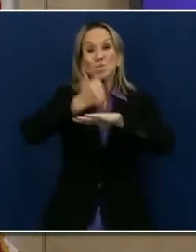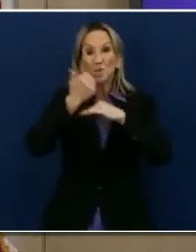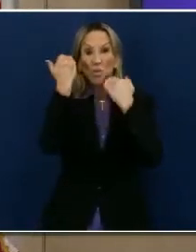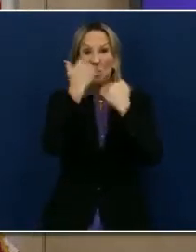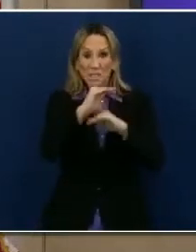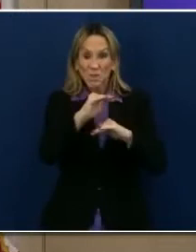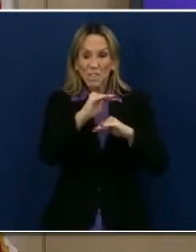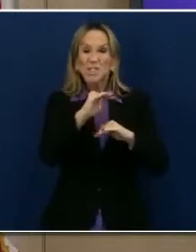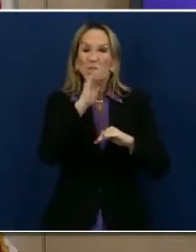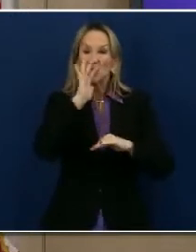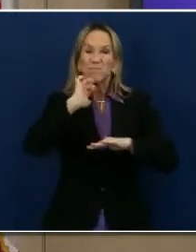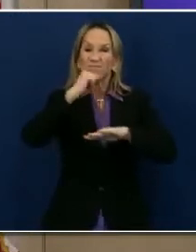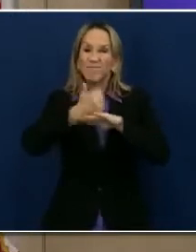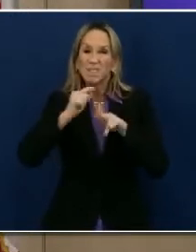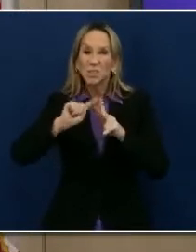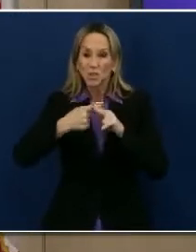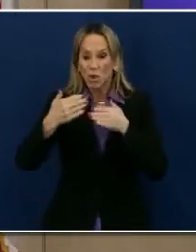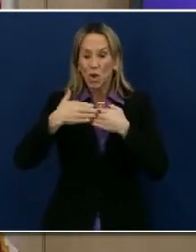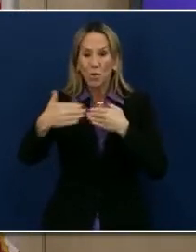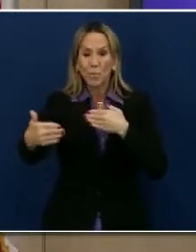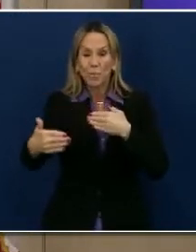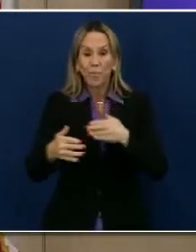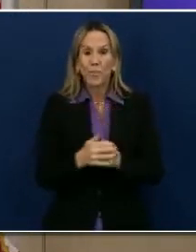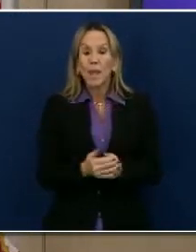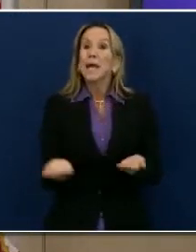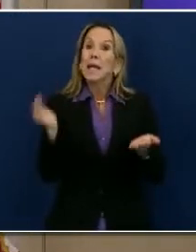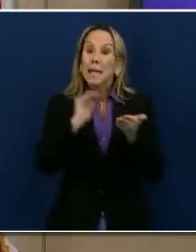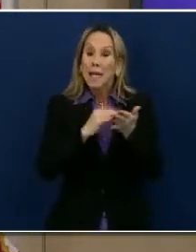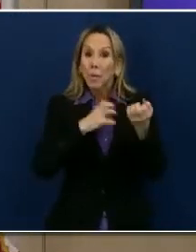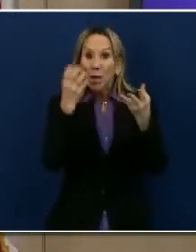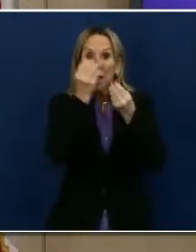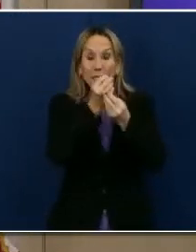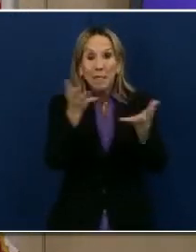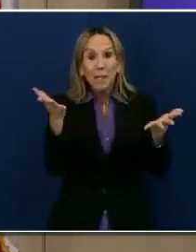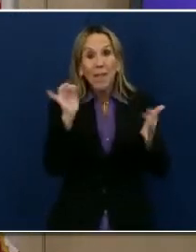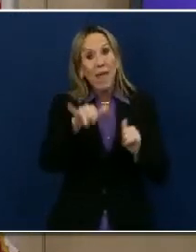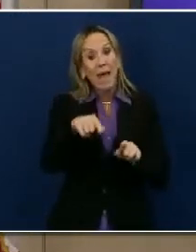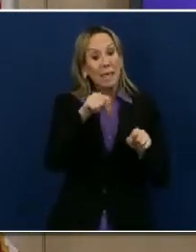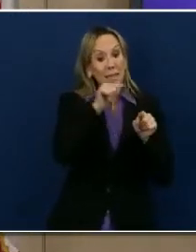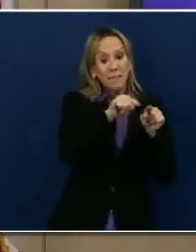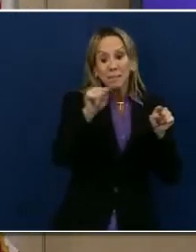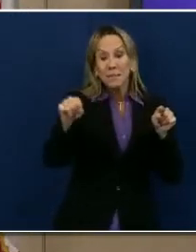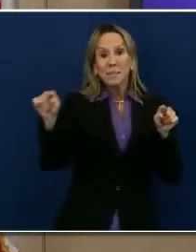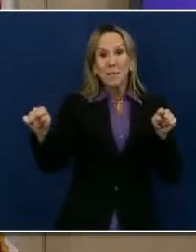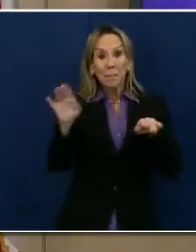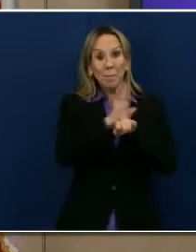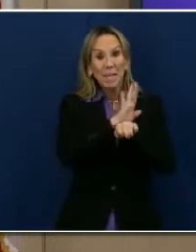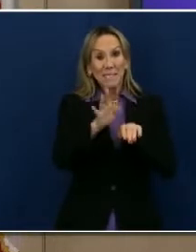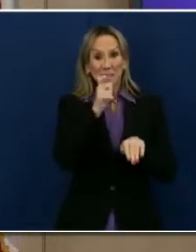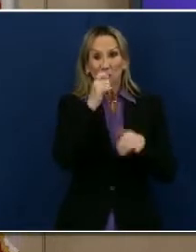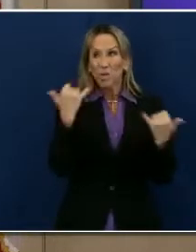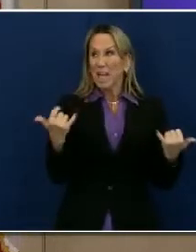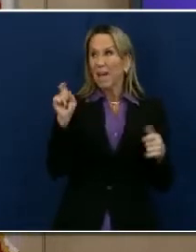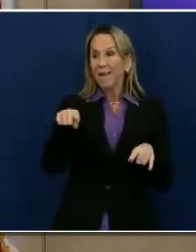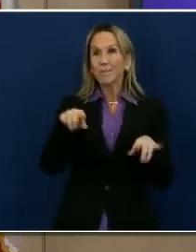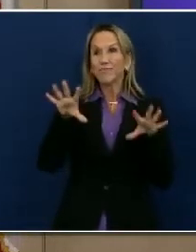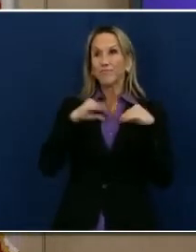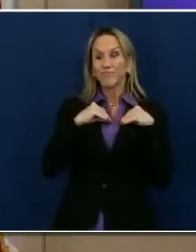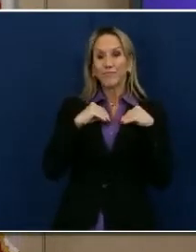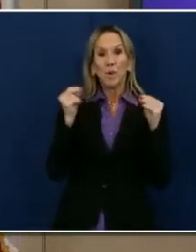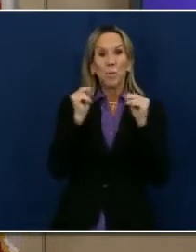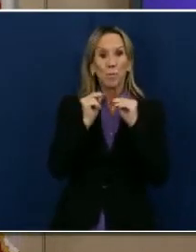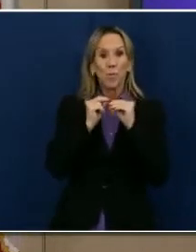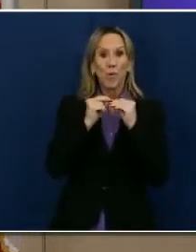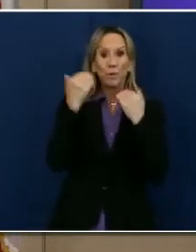think it's vitally important that we point out that the spread is not just in the handful of entities that are going to see additional restrictions. The spread is countywide.